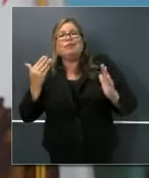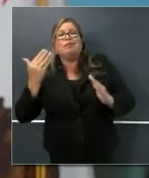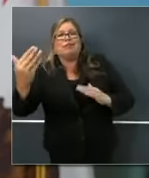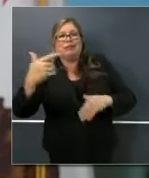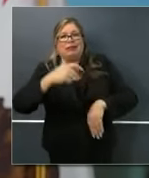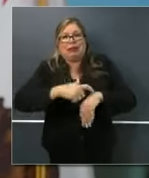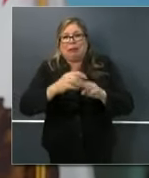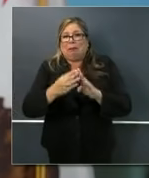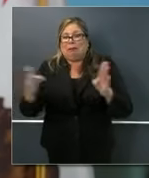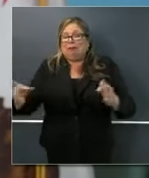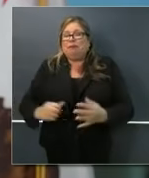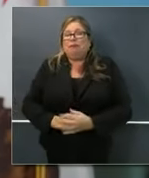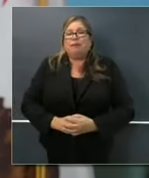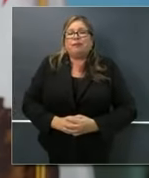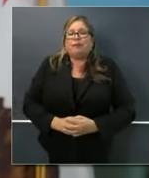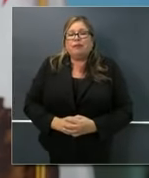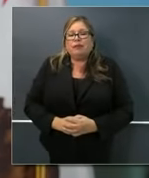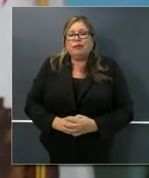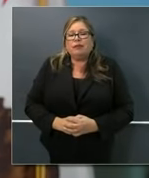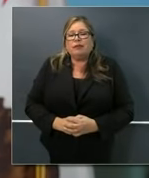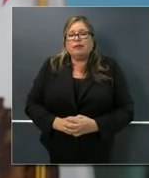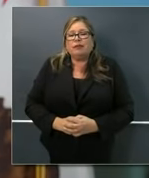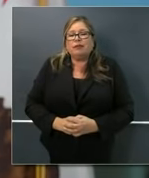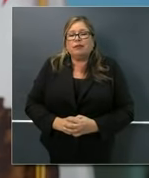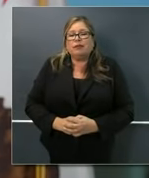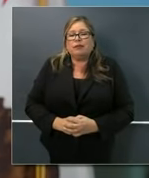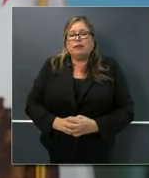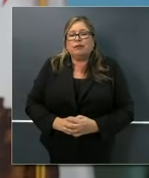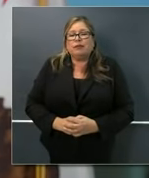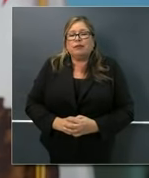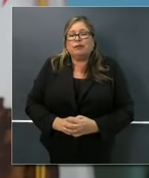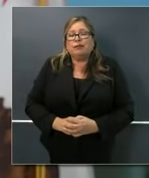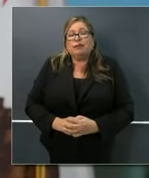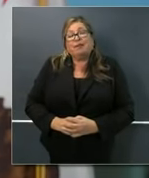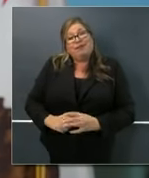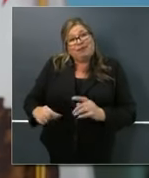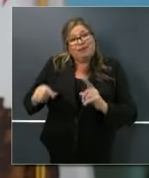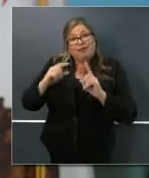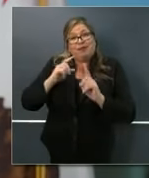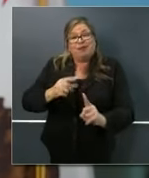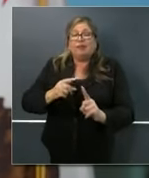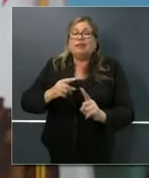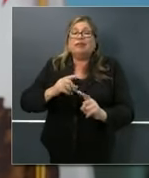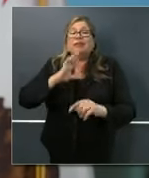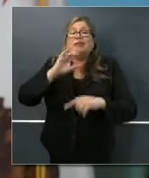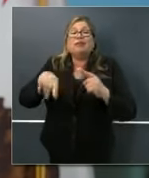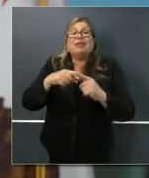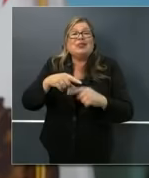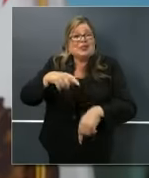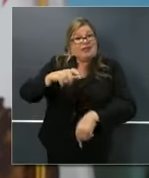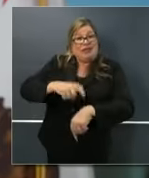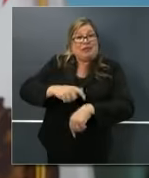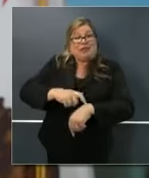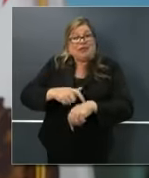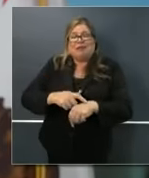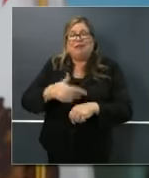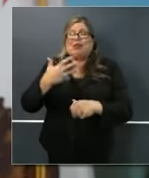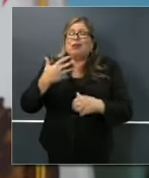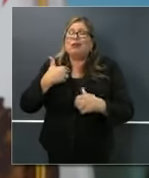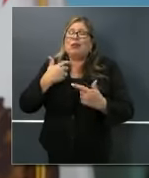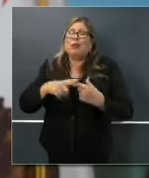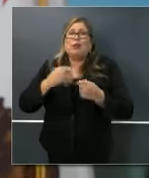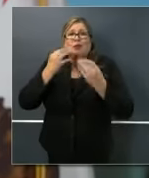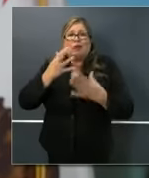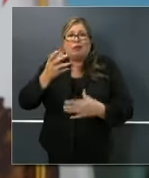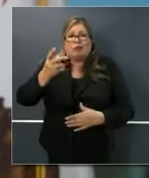of time. Speaking of a period of time, I want to extend great appreciation for those of you that have